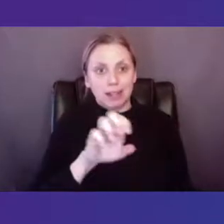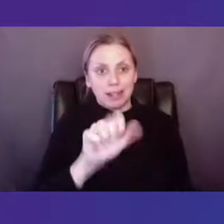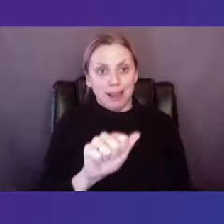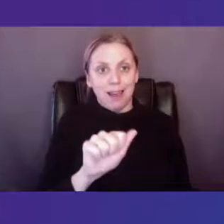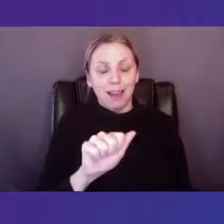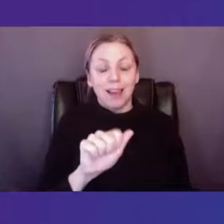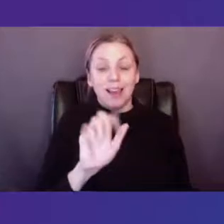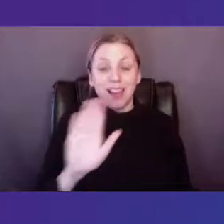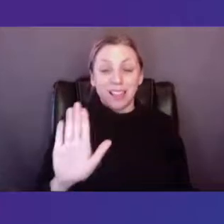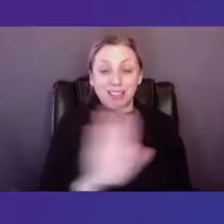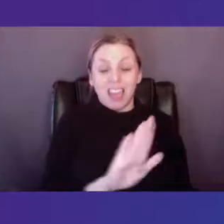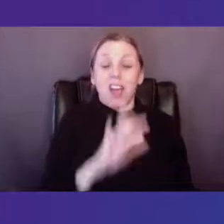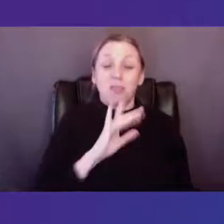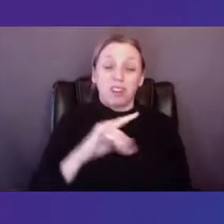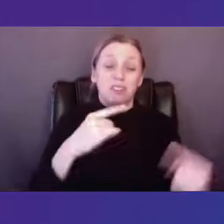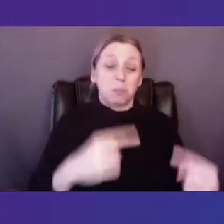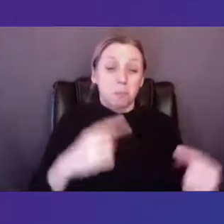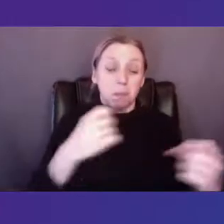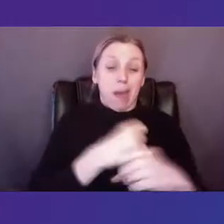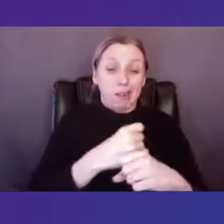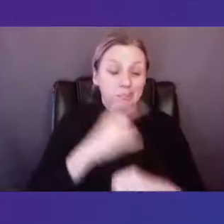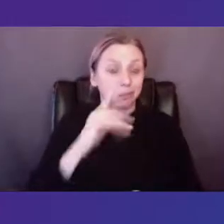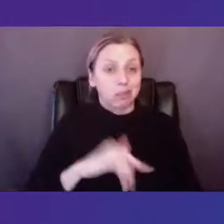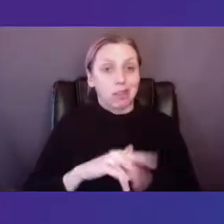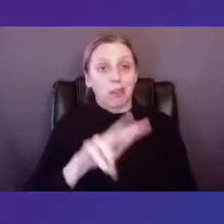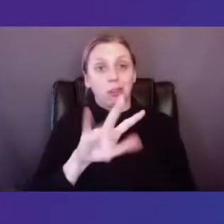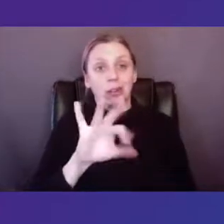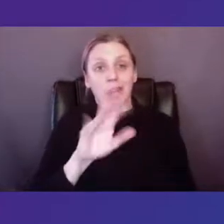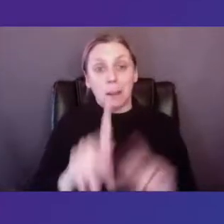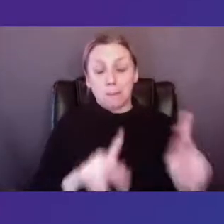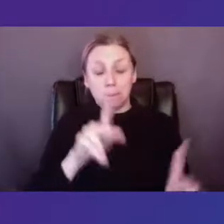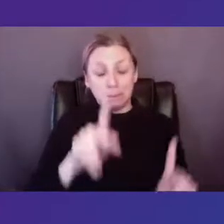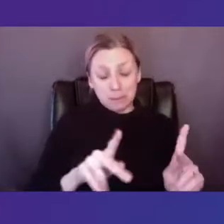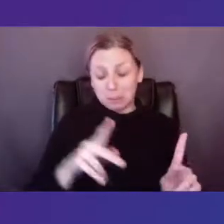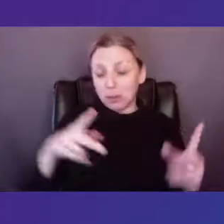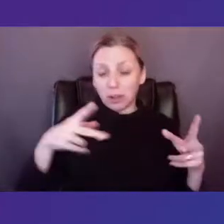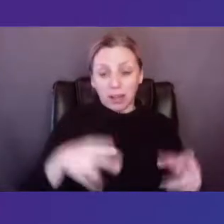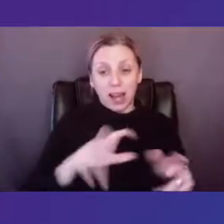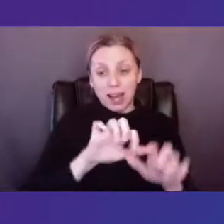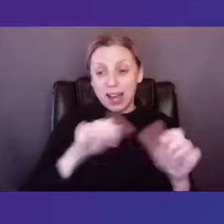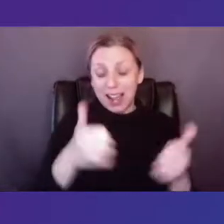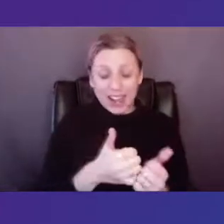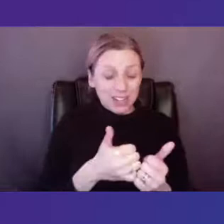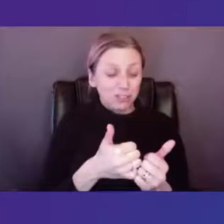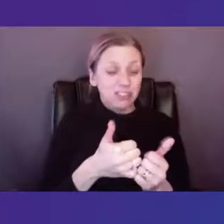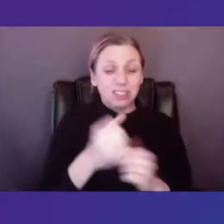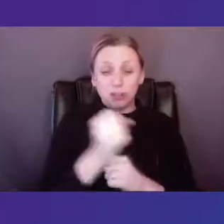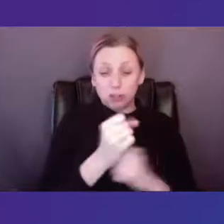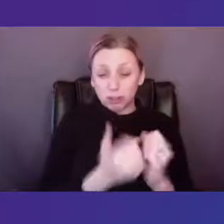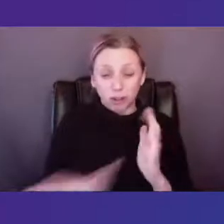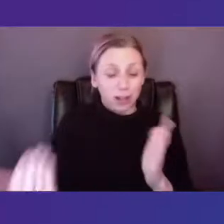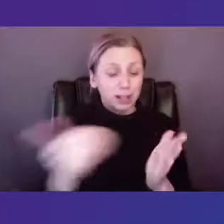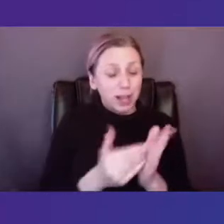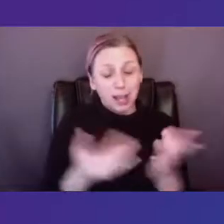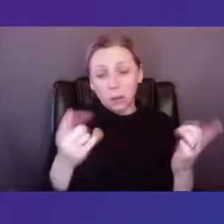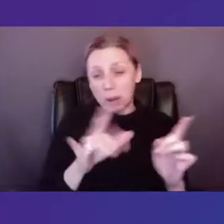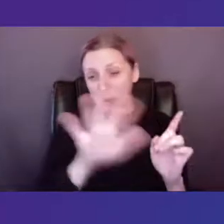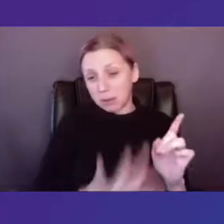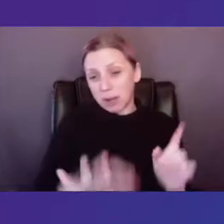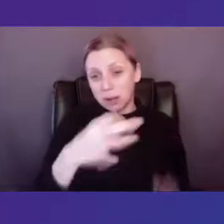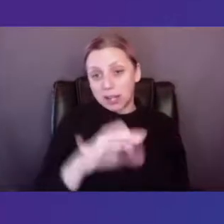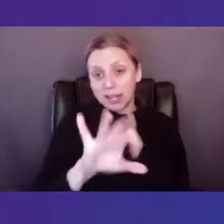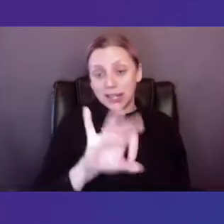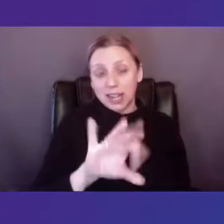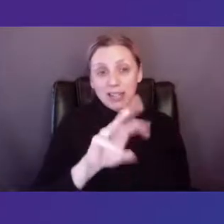battles and during the 39 percent budget cut and agency-wide restructuring that befell the agency around 1996